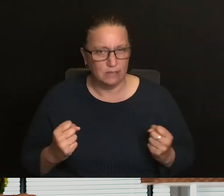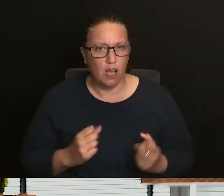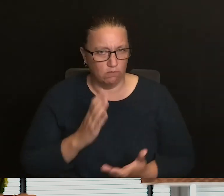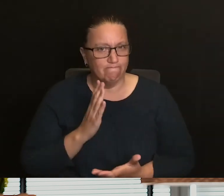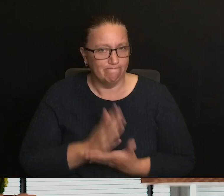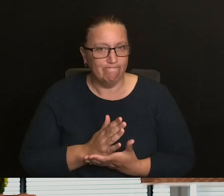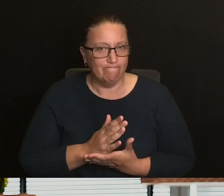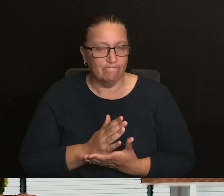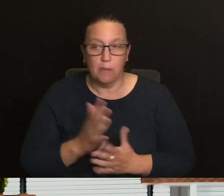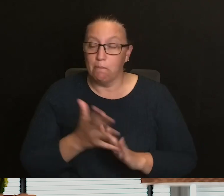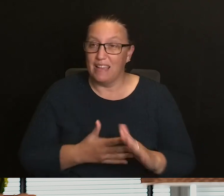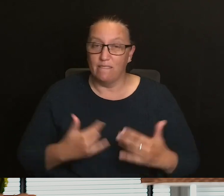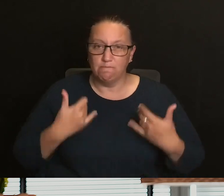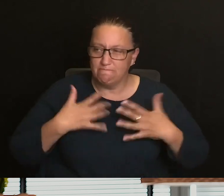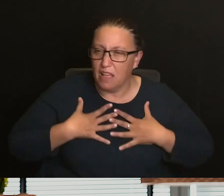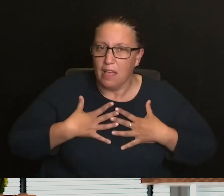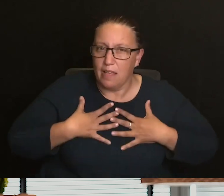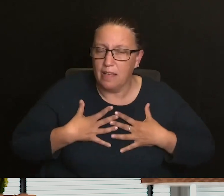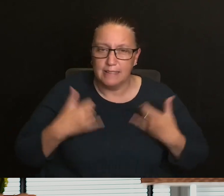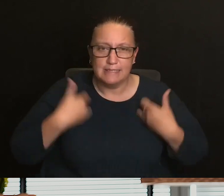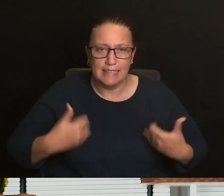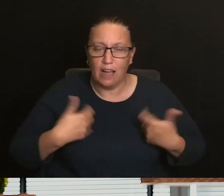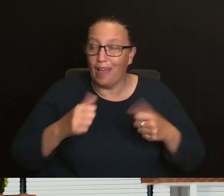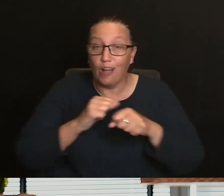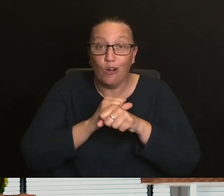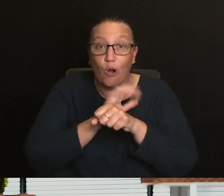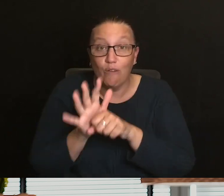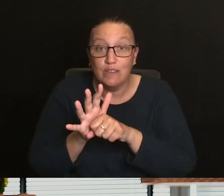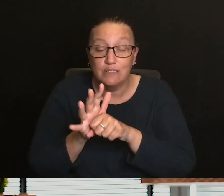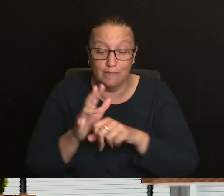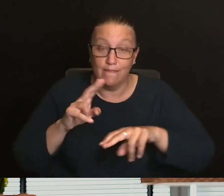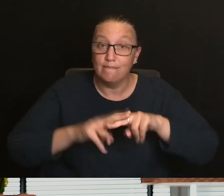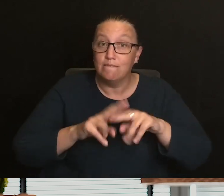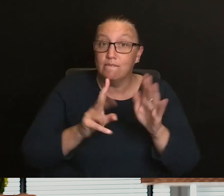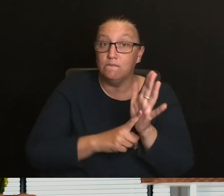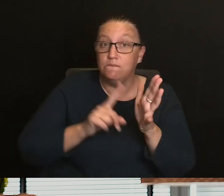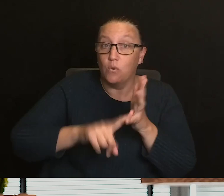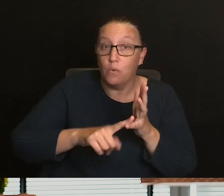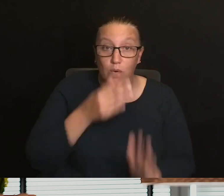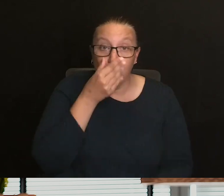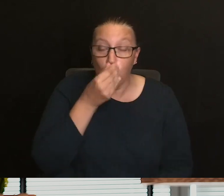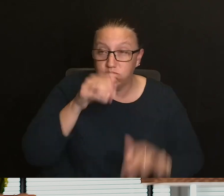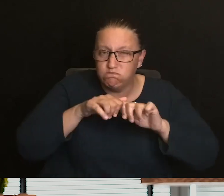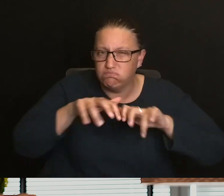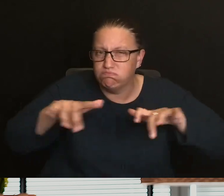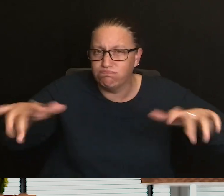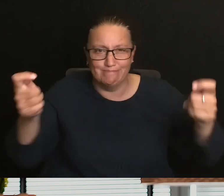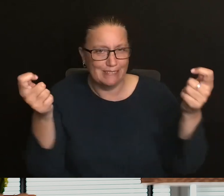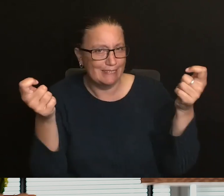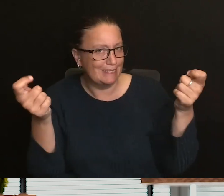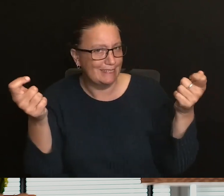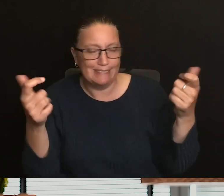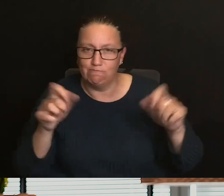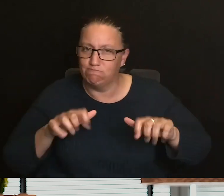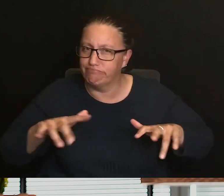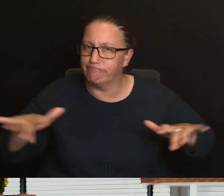respiratory viruses like COVID-19 and influenza are spreading more easily. So today I'd like to talk